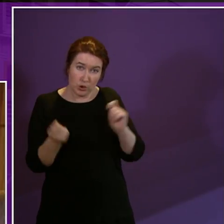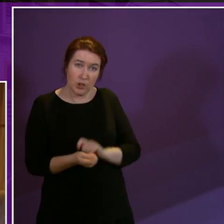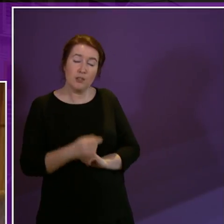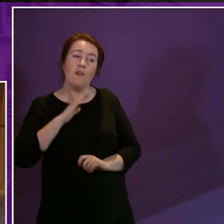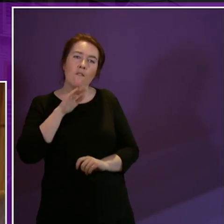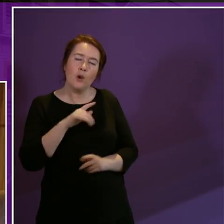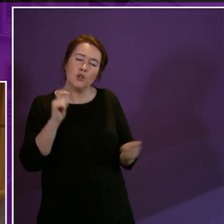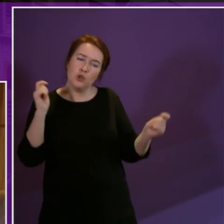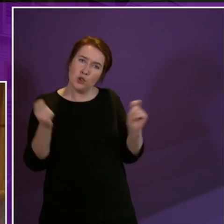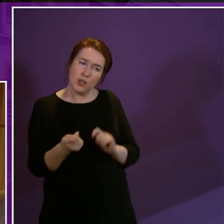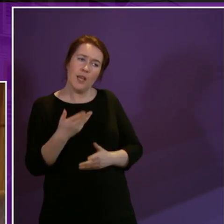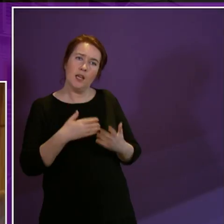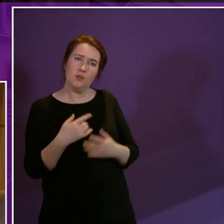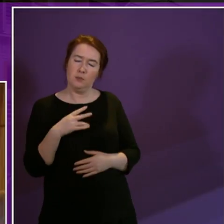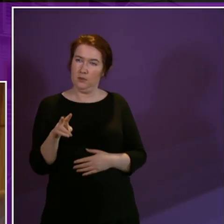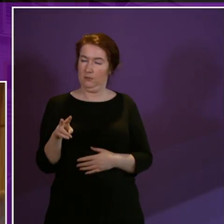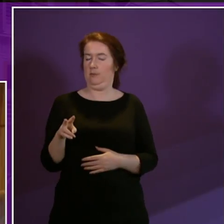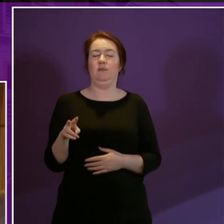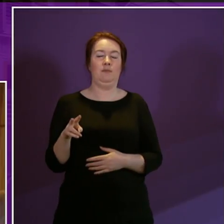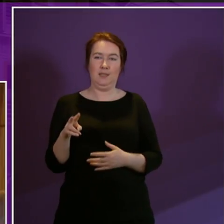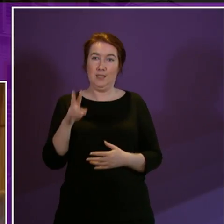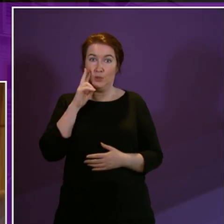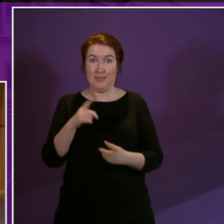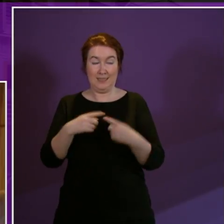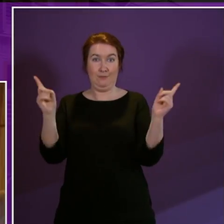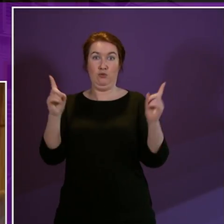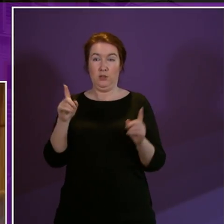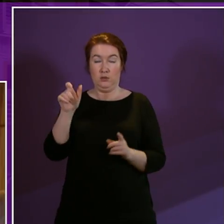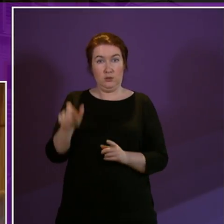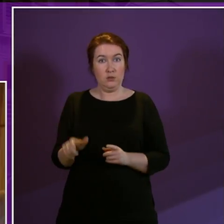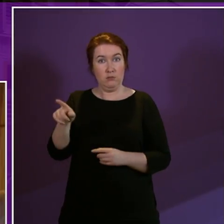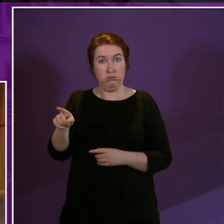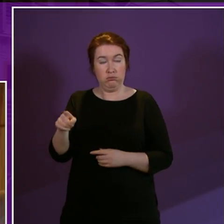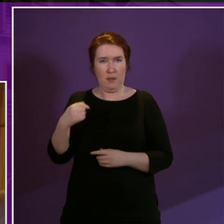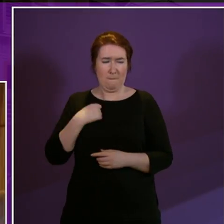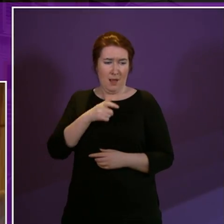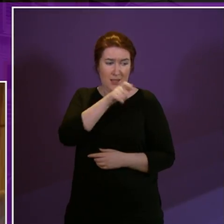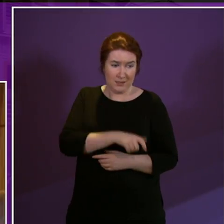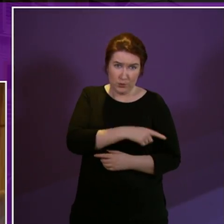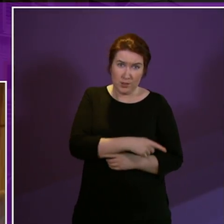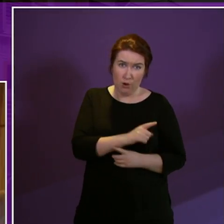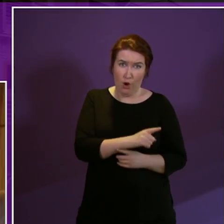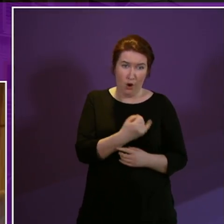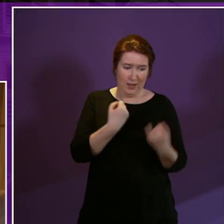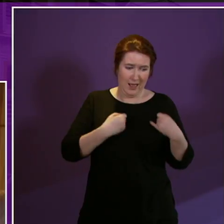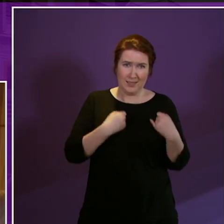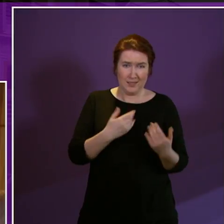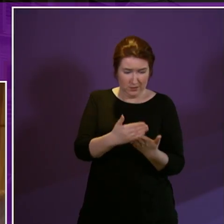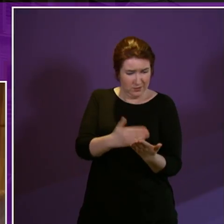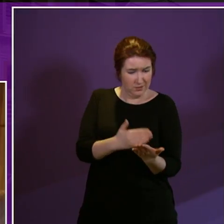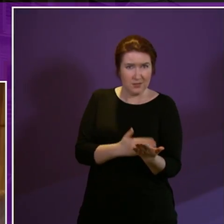tone of her voice and I was quite taken aback by this discernible change my constituent's conditions are well documented